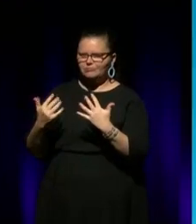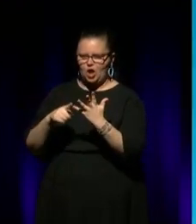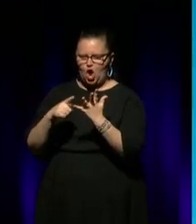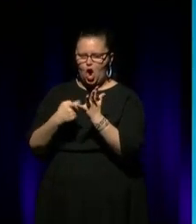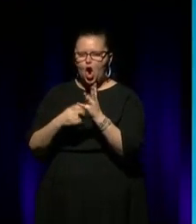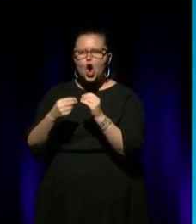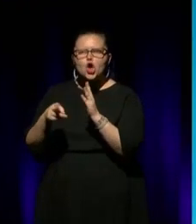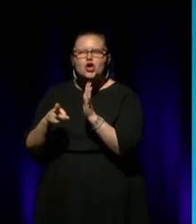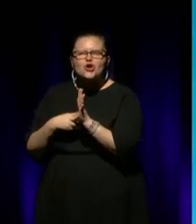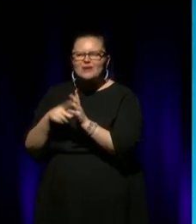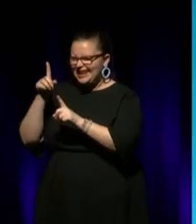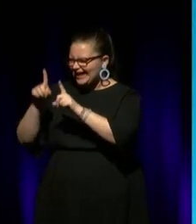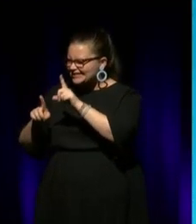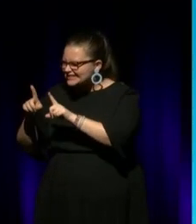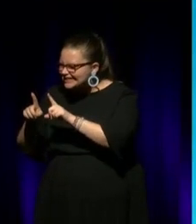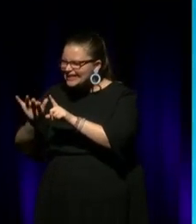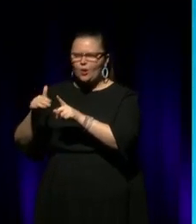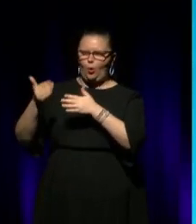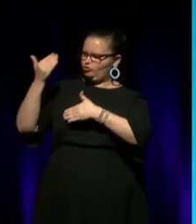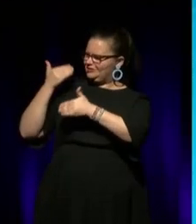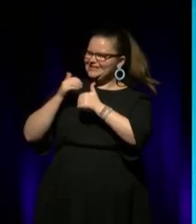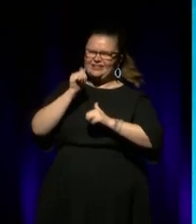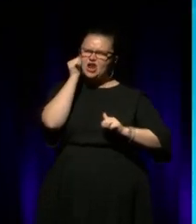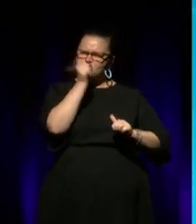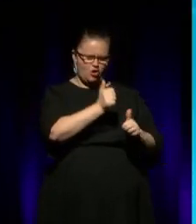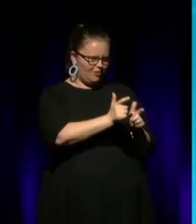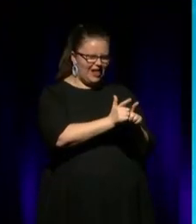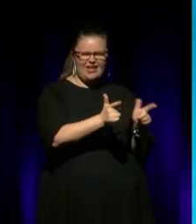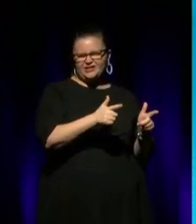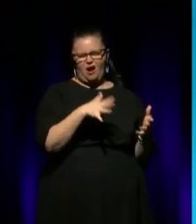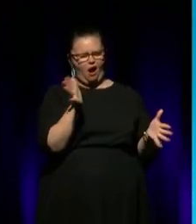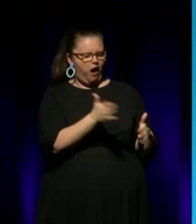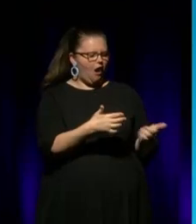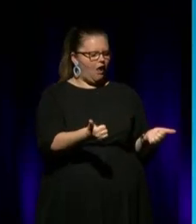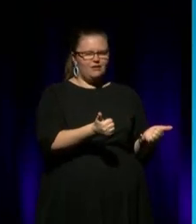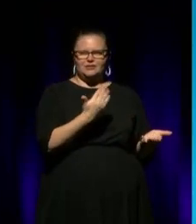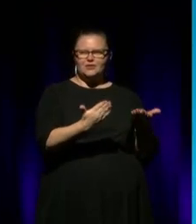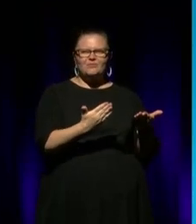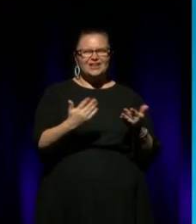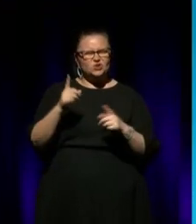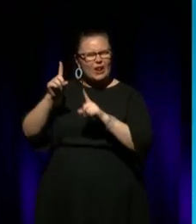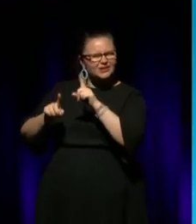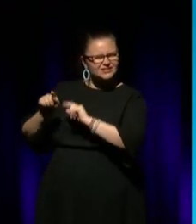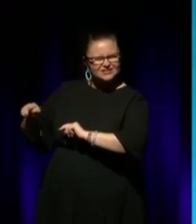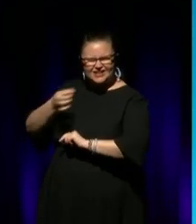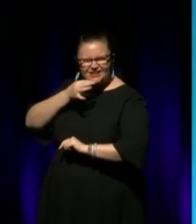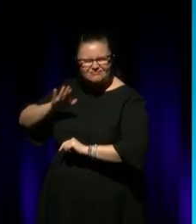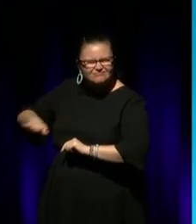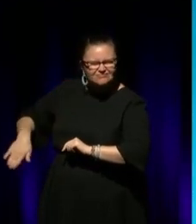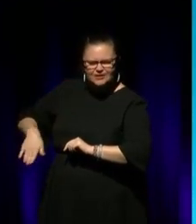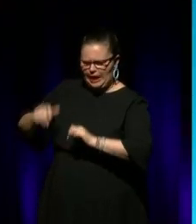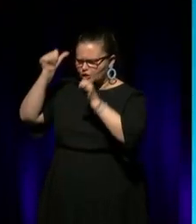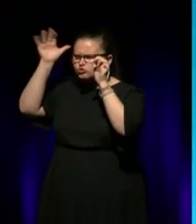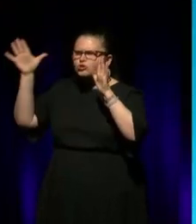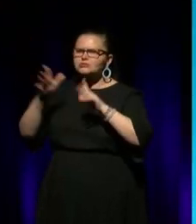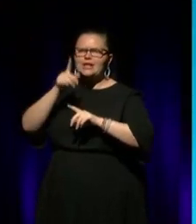mob versus the traditional mob who had language and were they deadlier than the ones that were displaced and then you had the Torres Strait coming in and